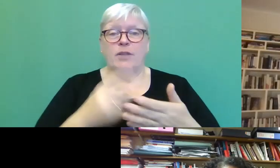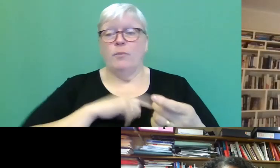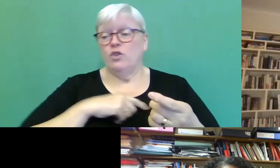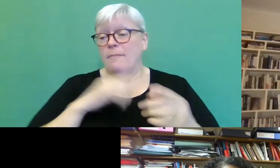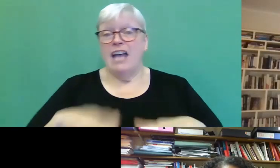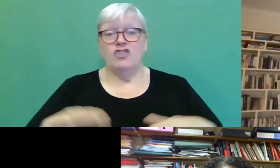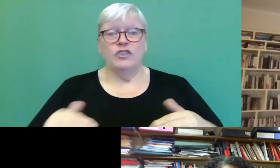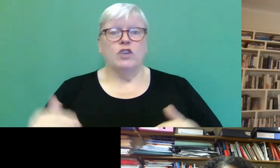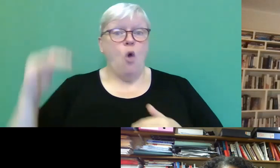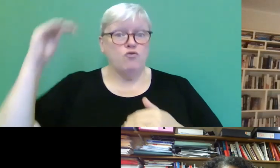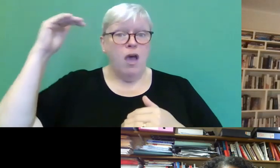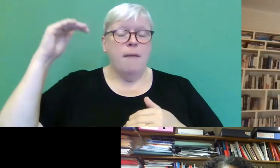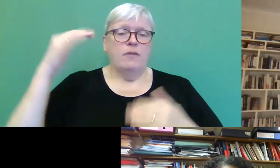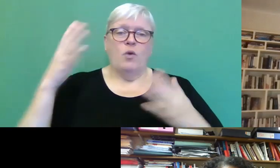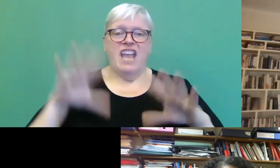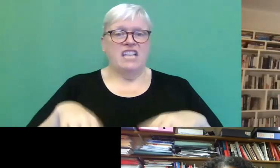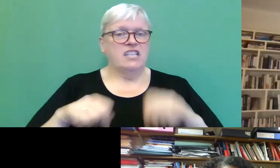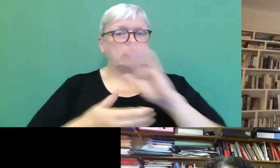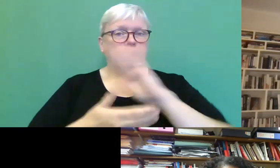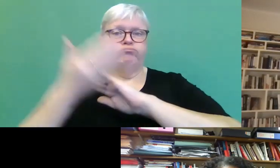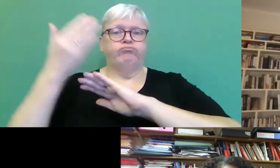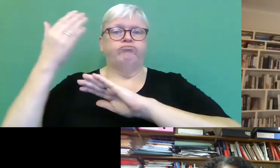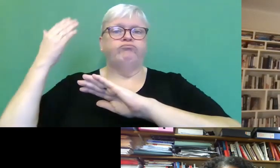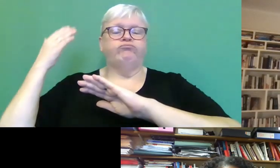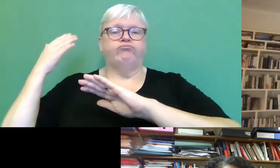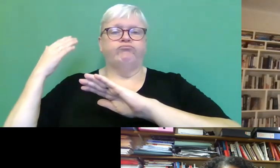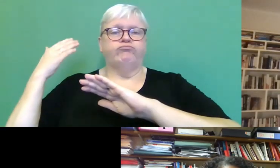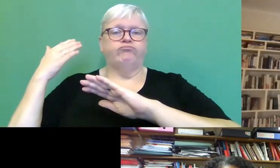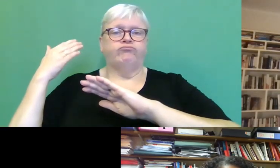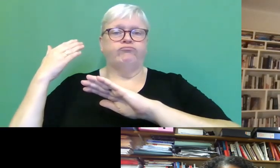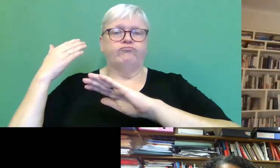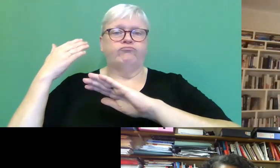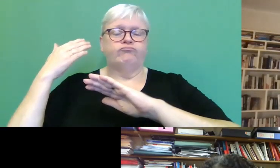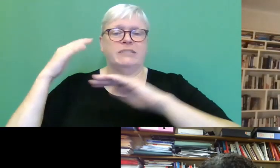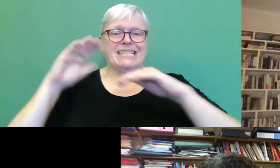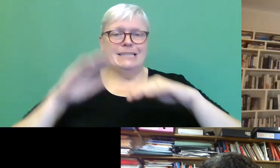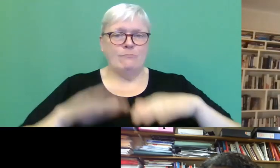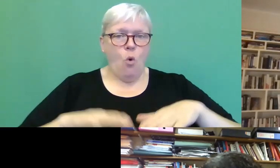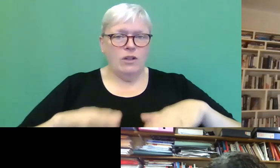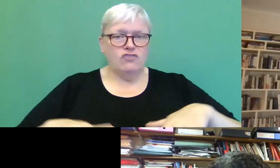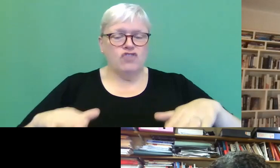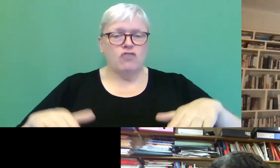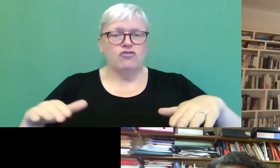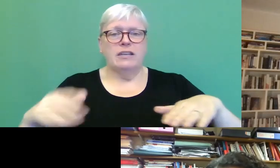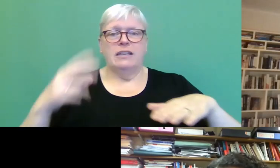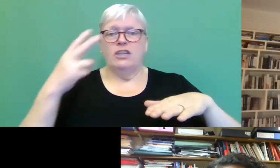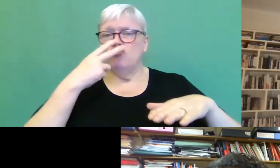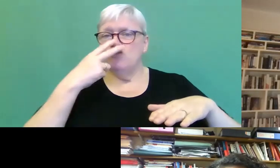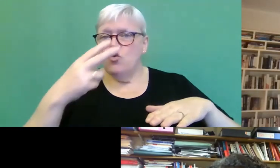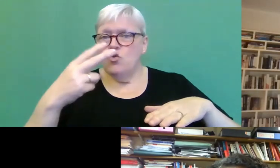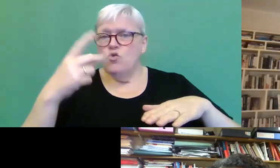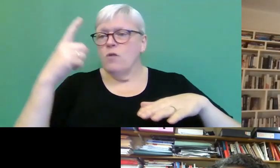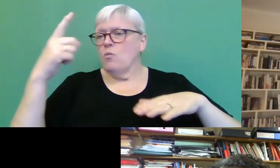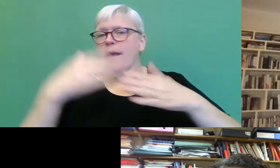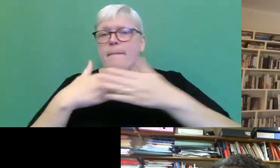but when I started writing, I had, um, a two year old and a baby, uh,